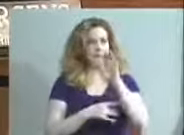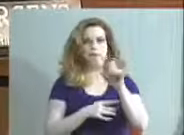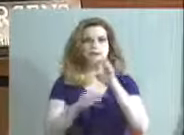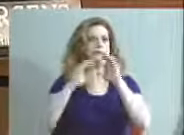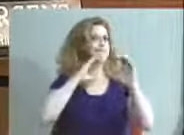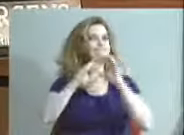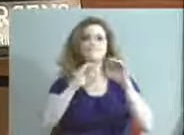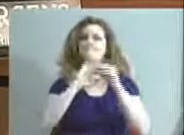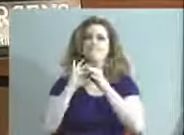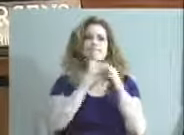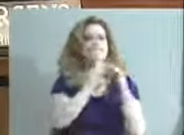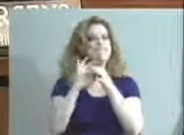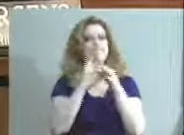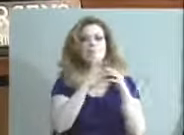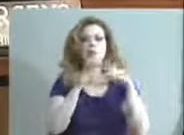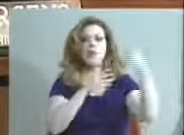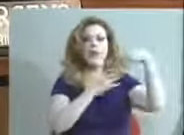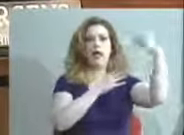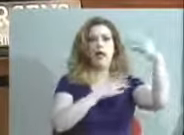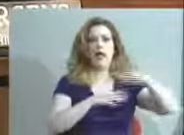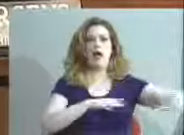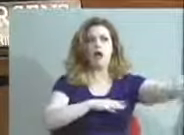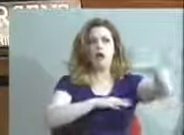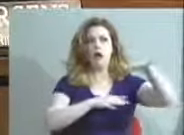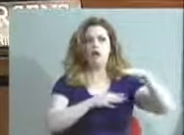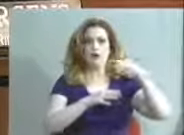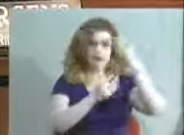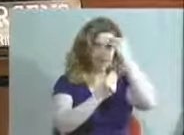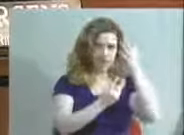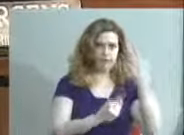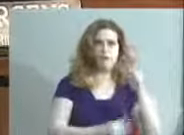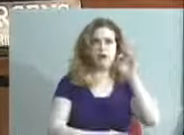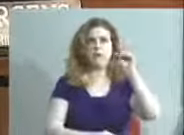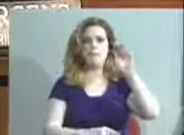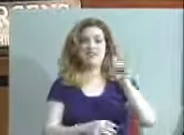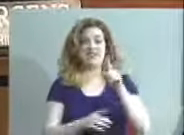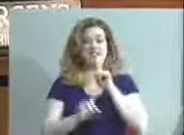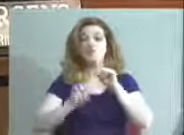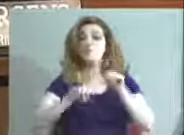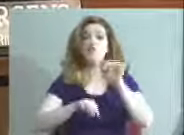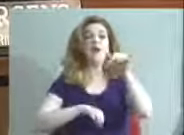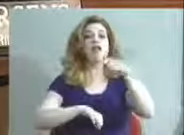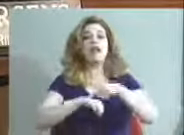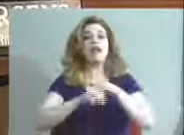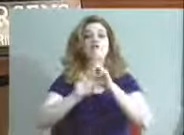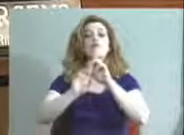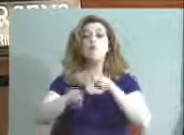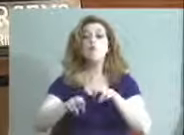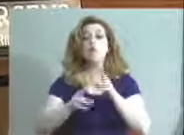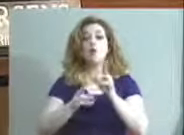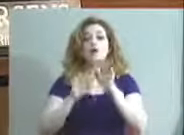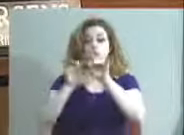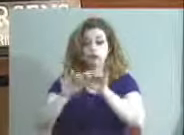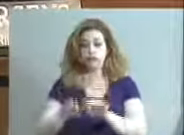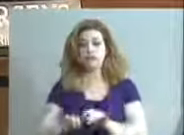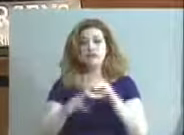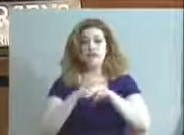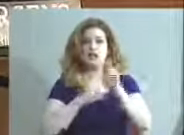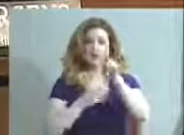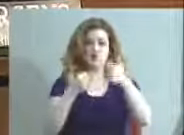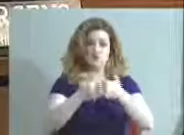with an external database. The solution at that time was to have the reports entered into two separate